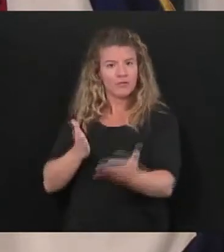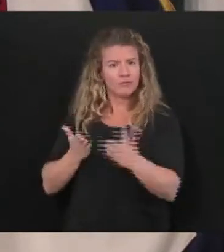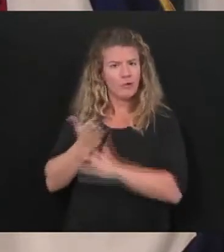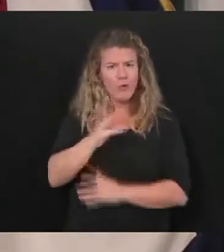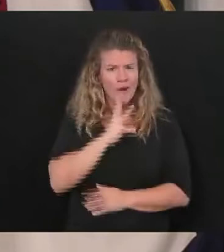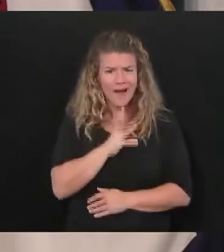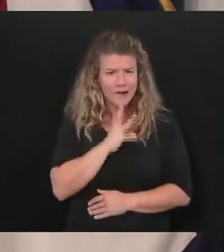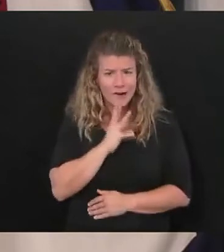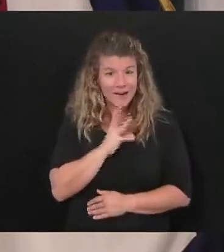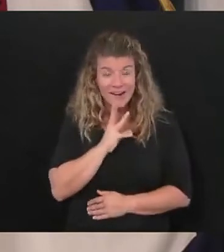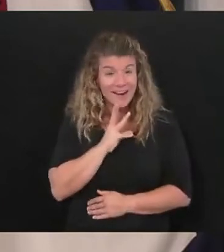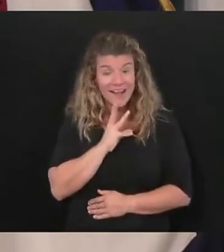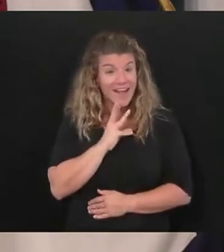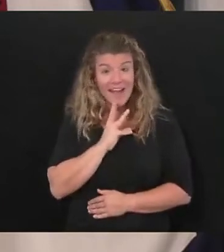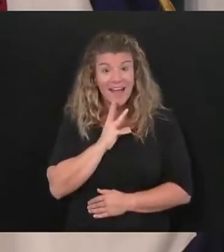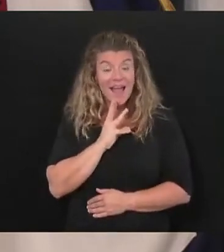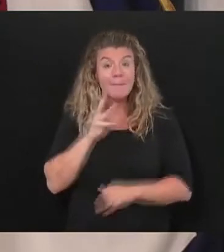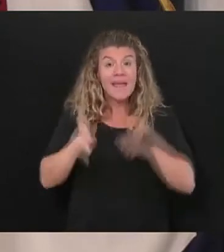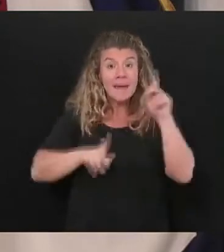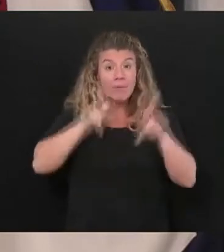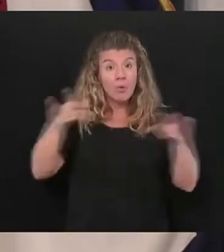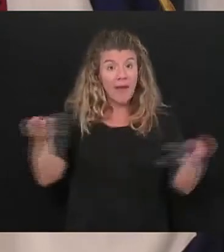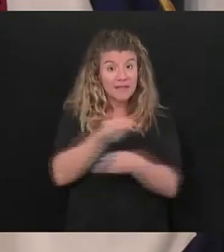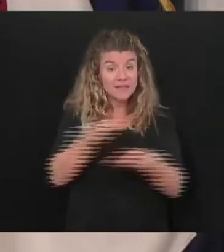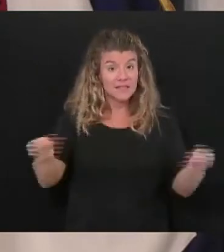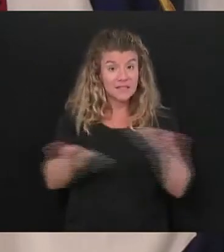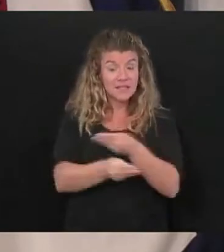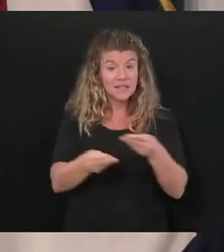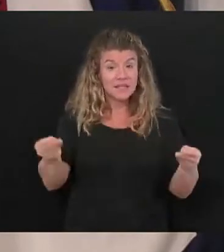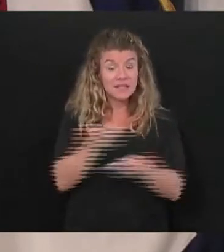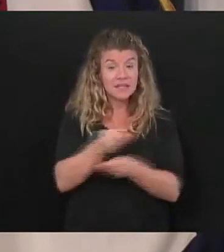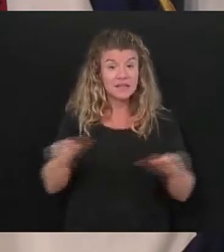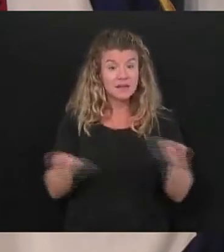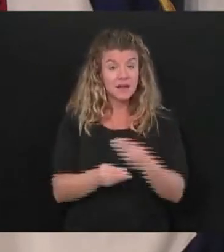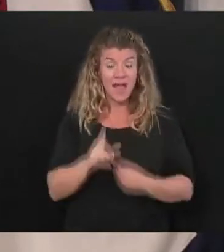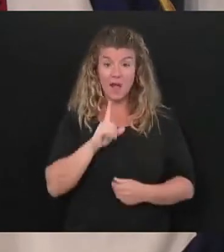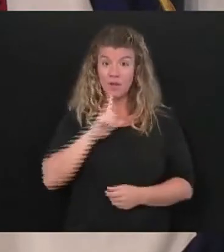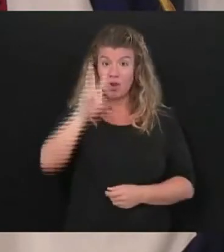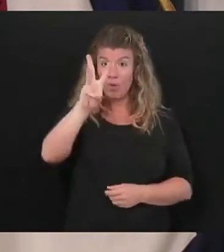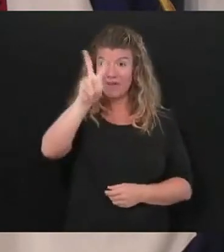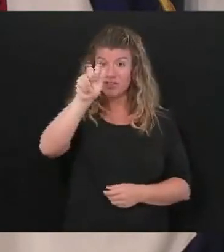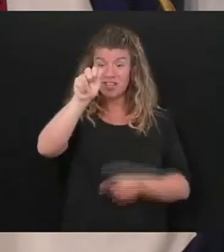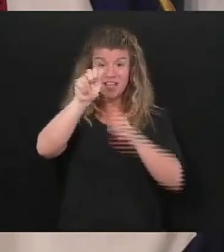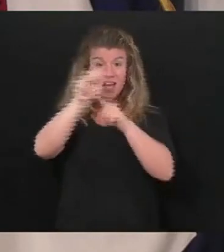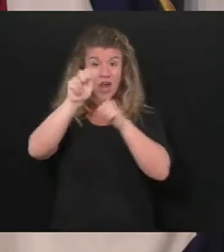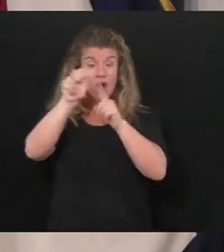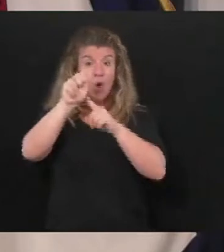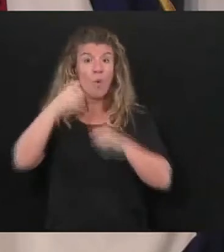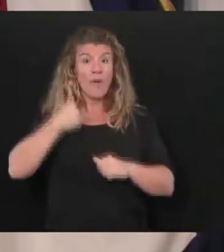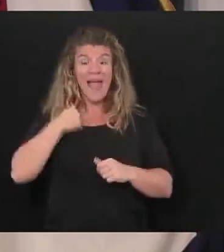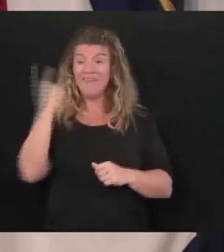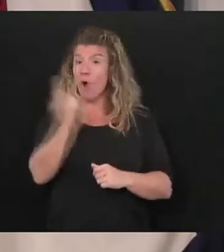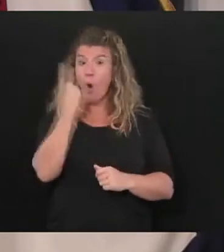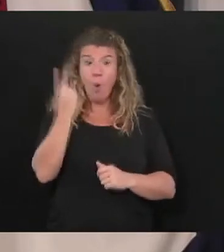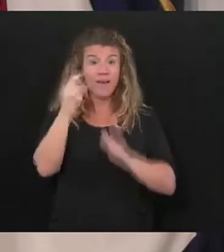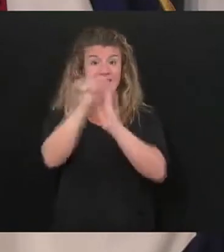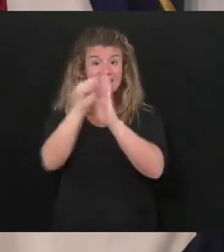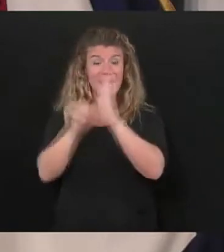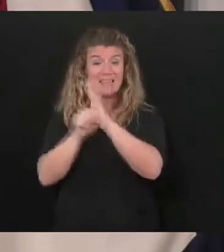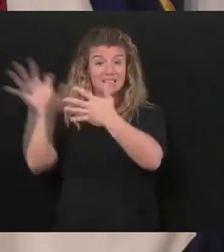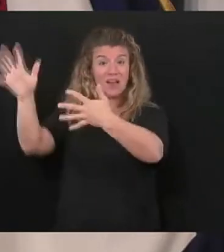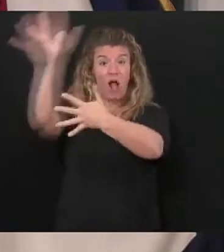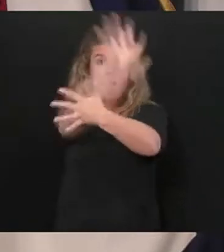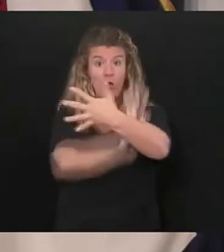is coming to those states by people and in the state of West Virginia we are surrounded all the way around by